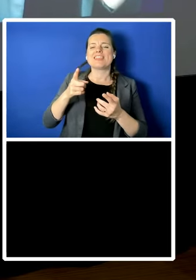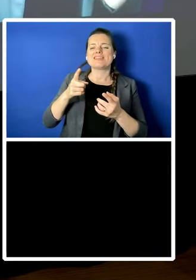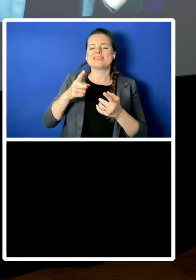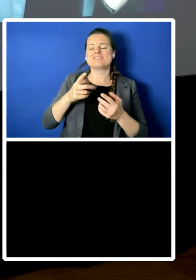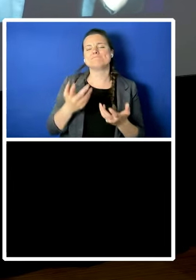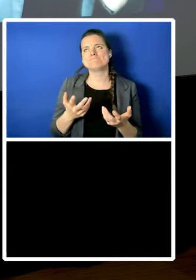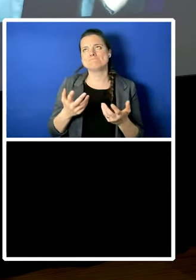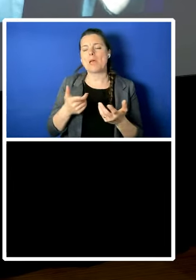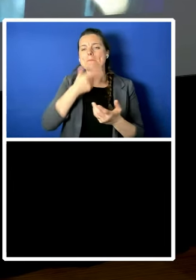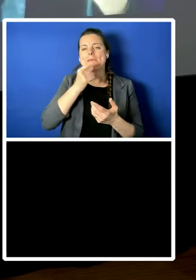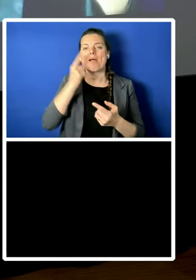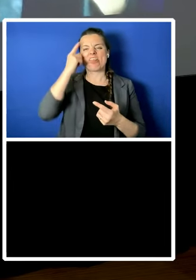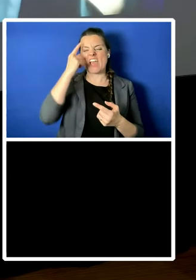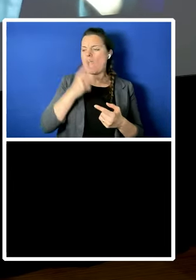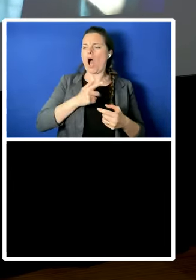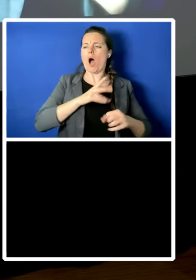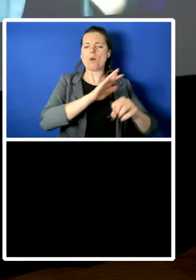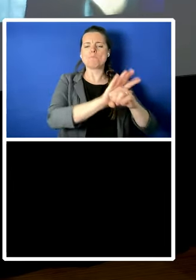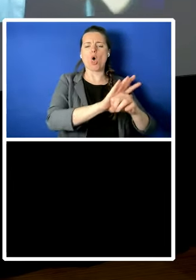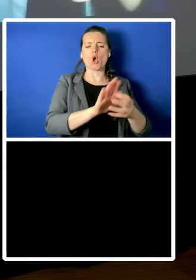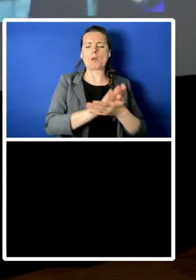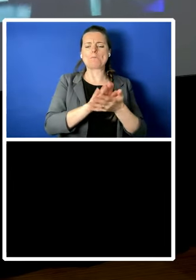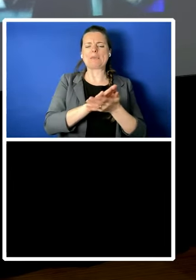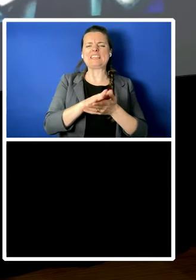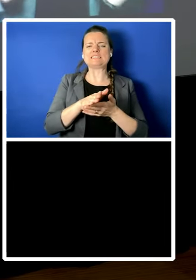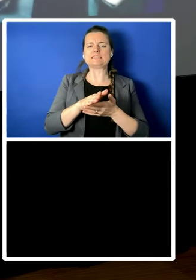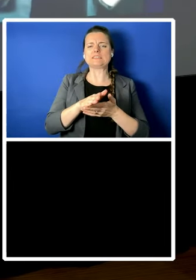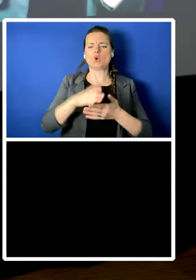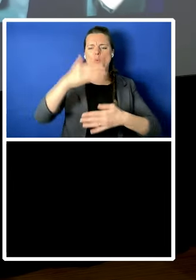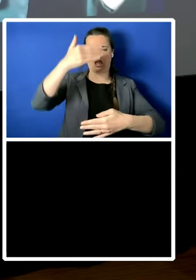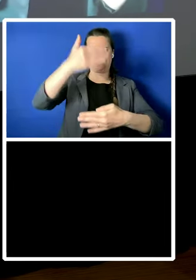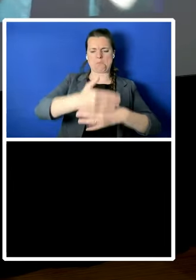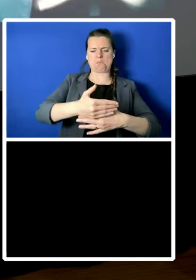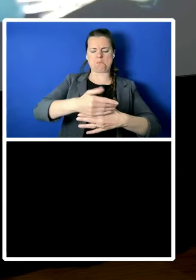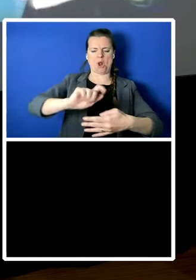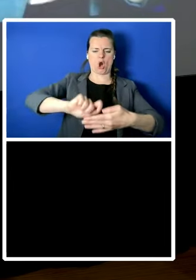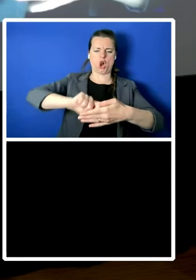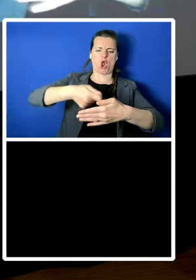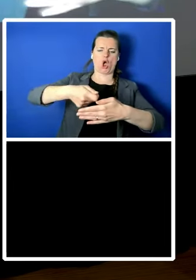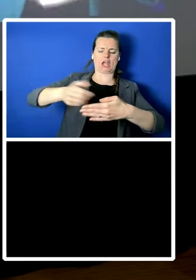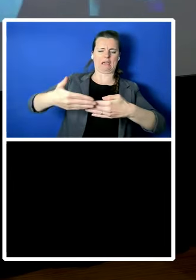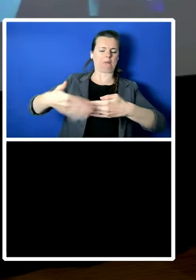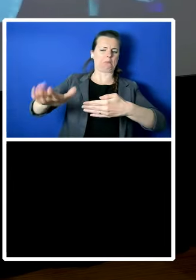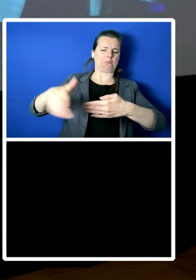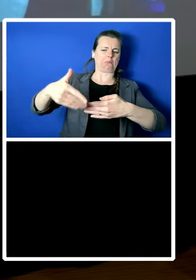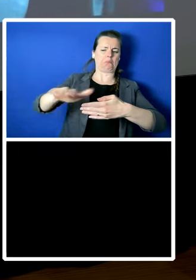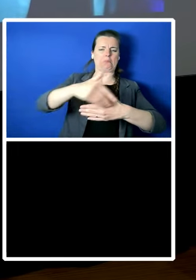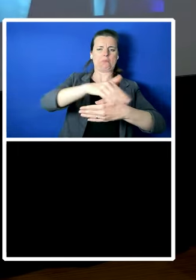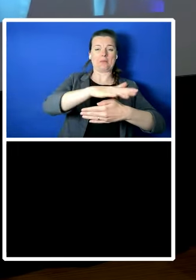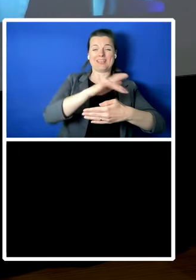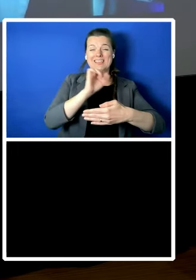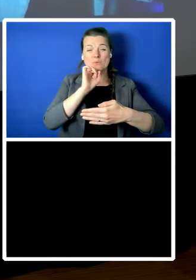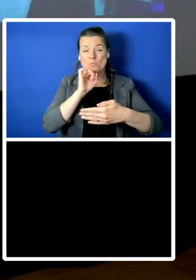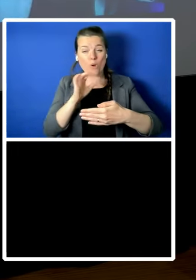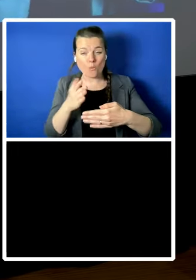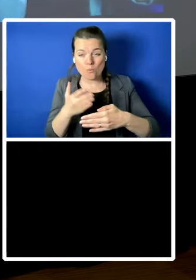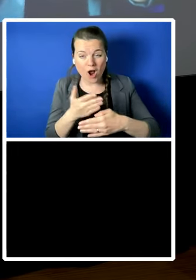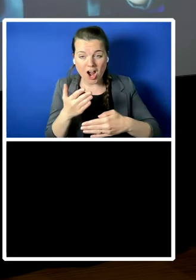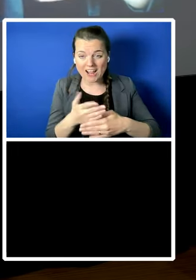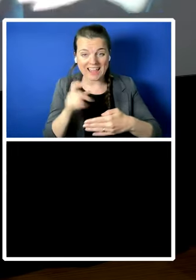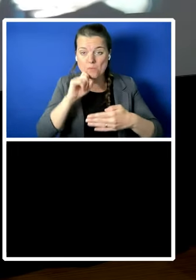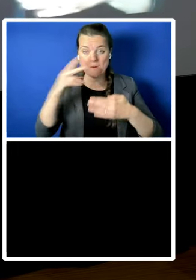this is not going to is not going to work and i say in the end if you don't make it work